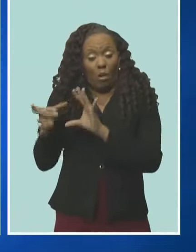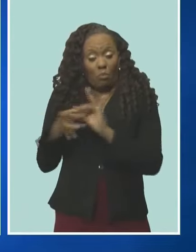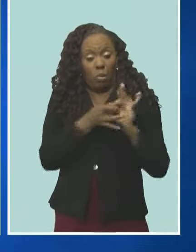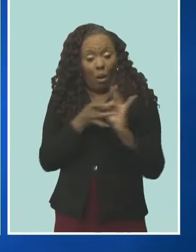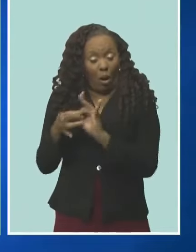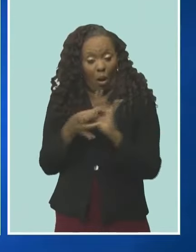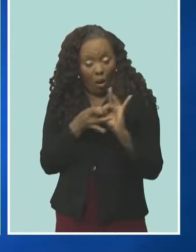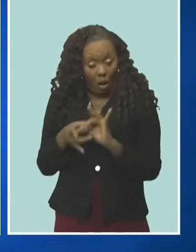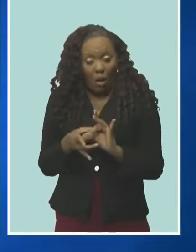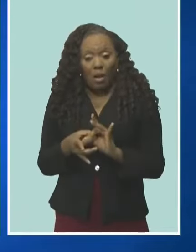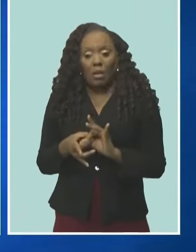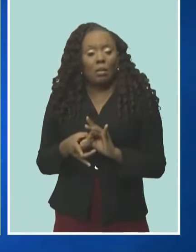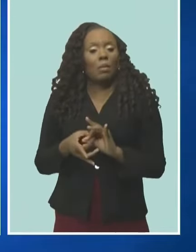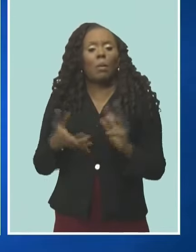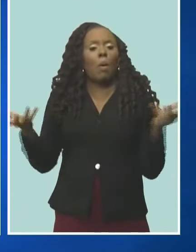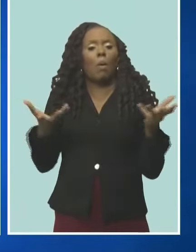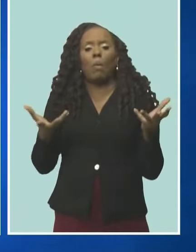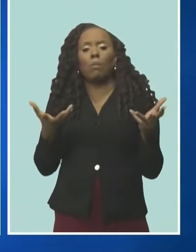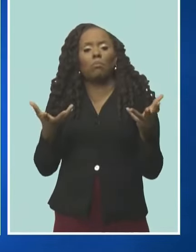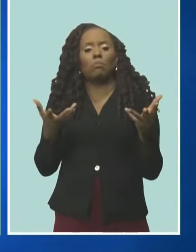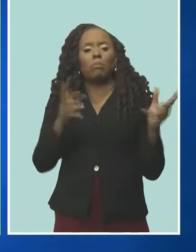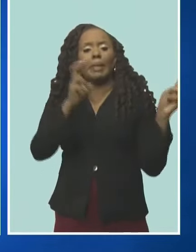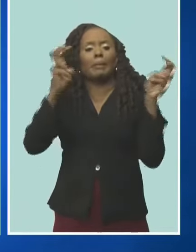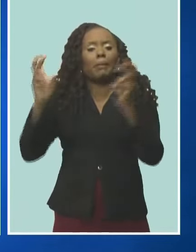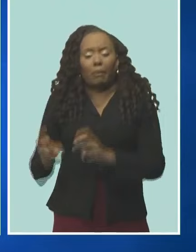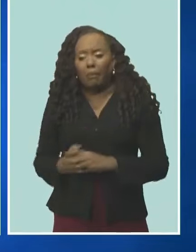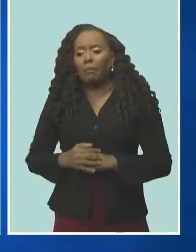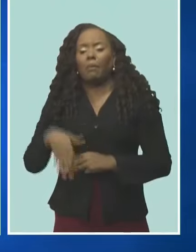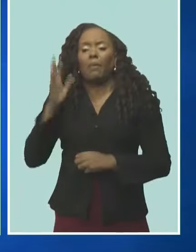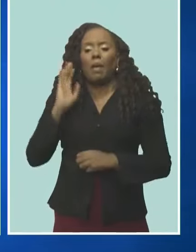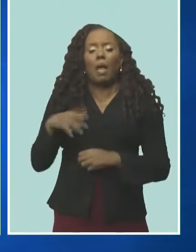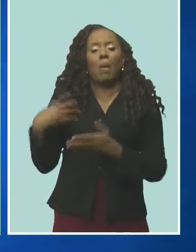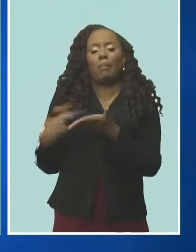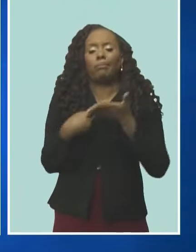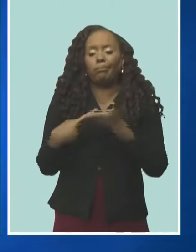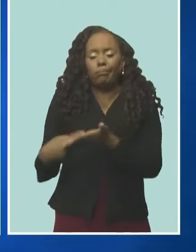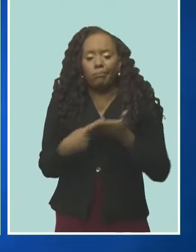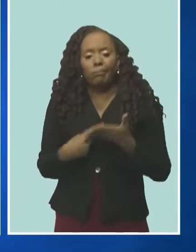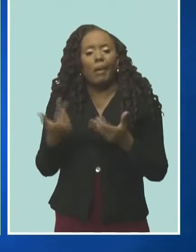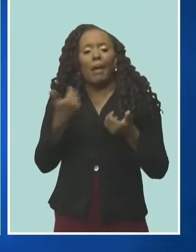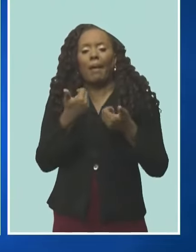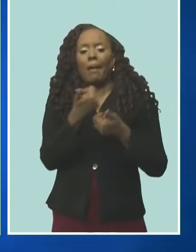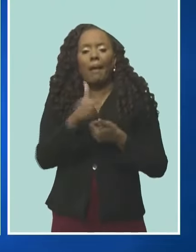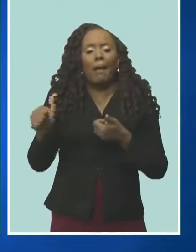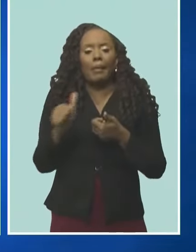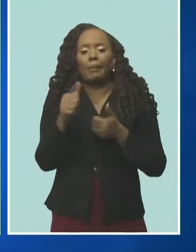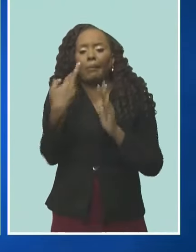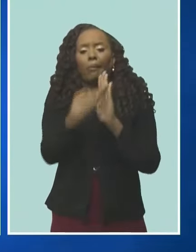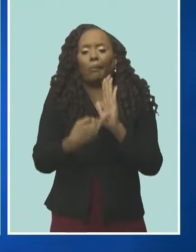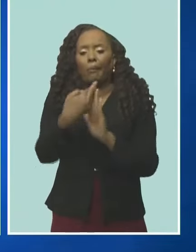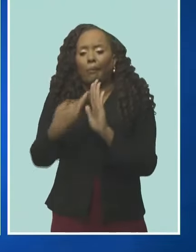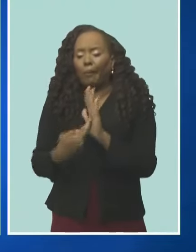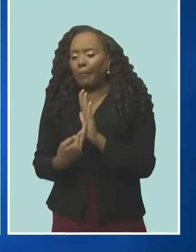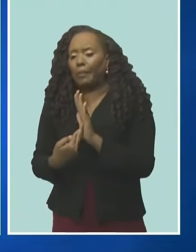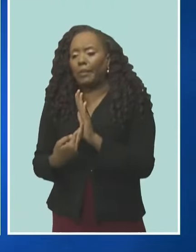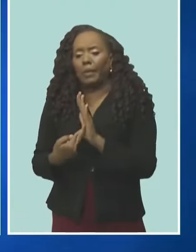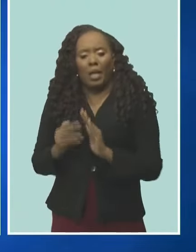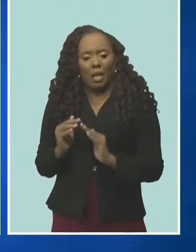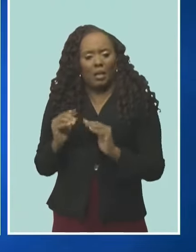look at all issues with respect to terms and conditions for our doctors from the junior level right up to the consultant